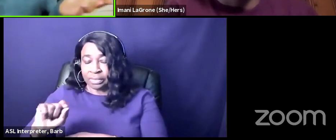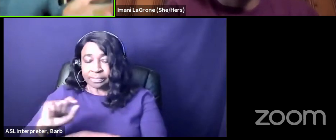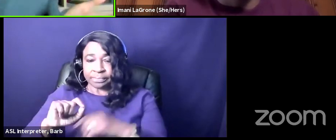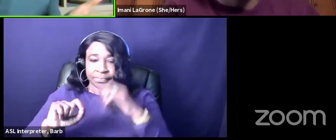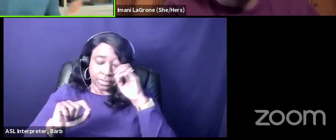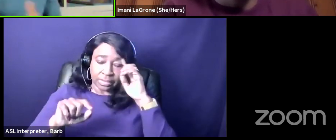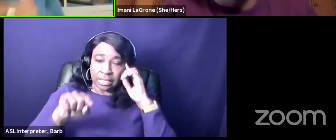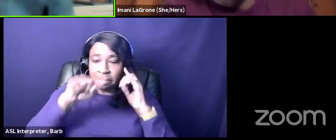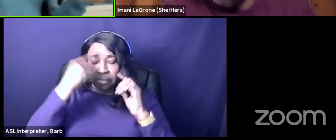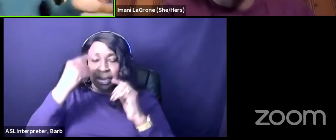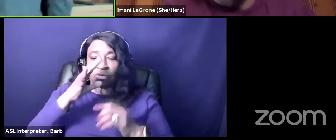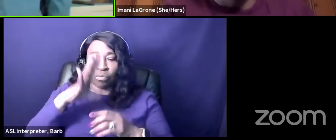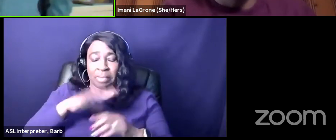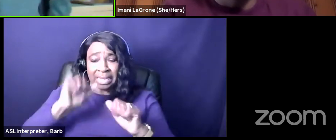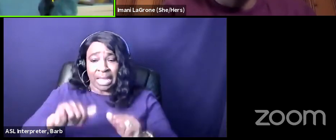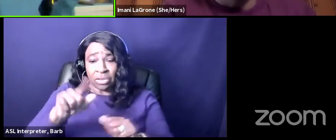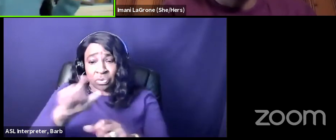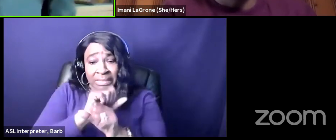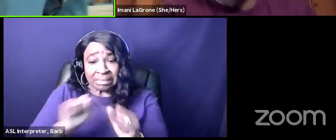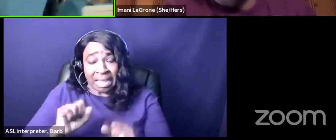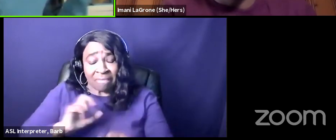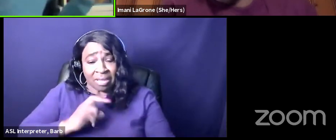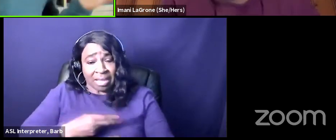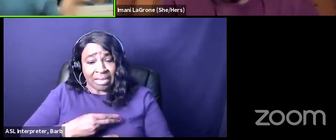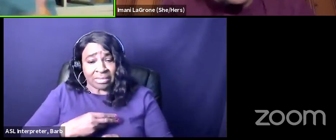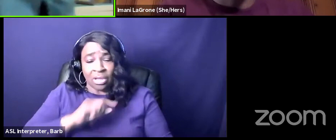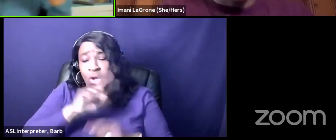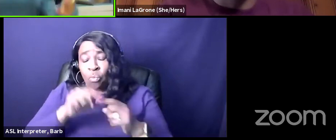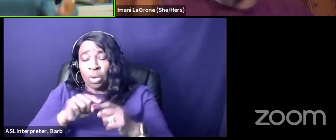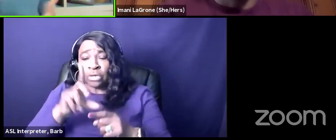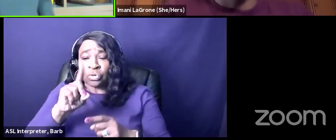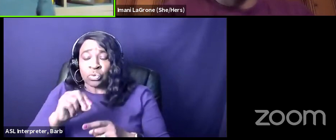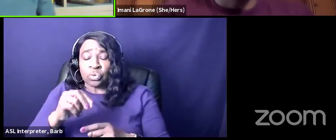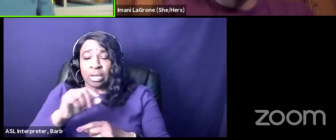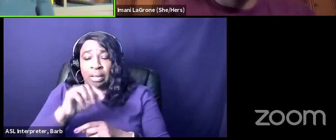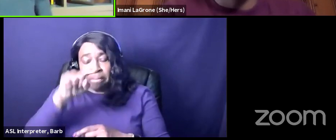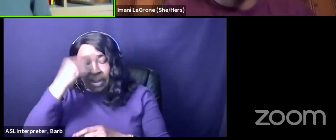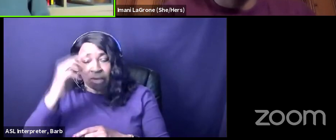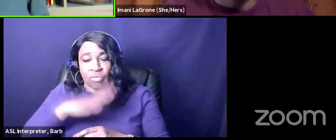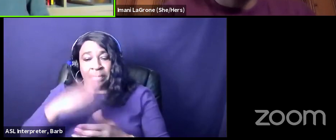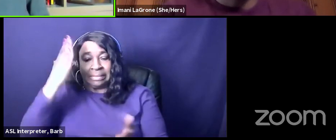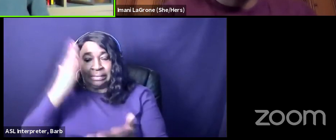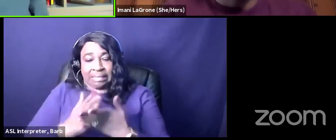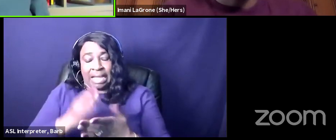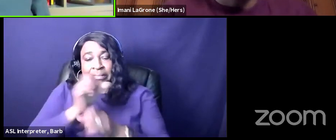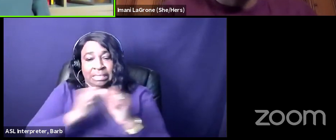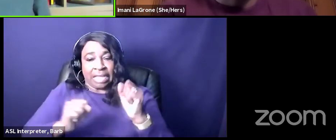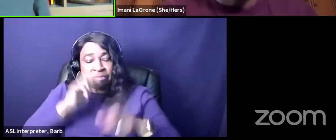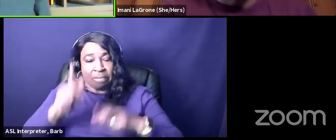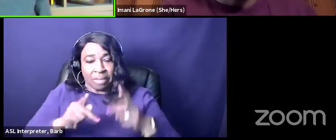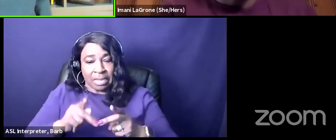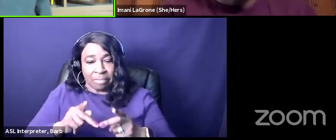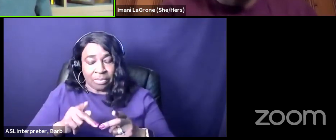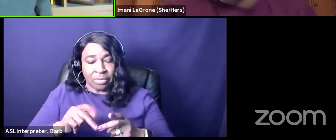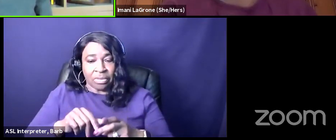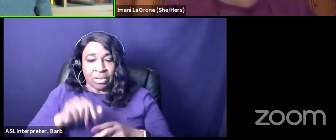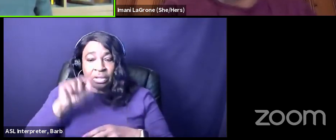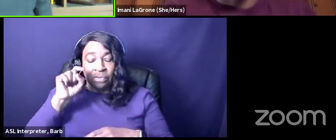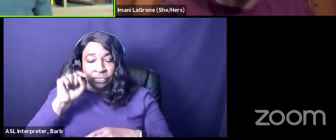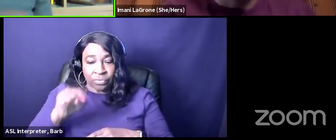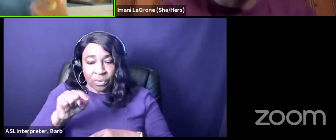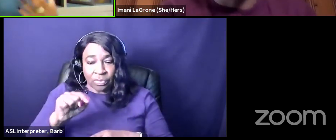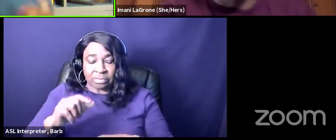black women can you save us like when do black women stop saving us right all those conversations but those are by and large black american women